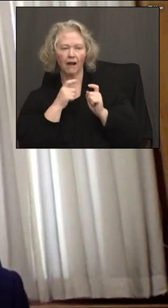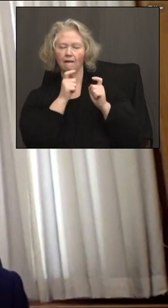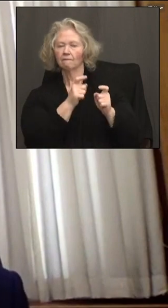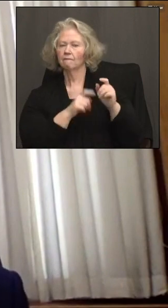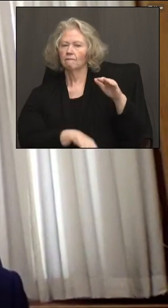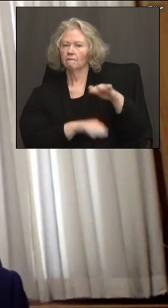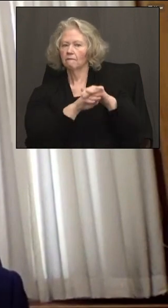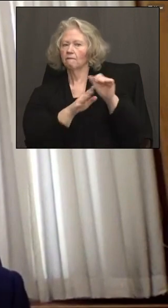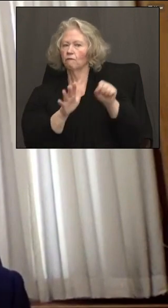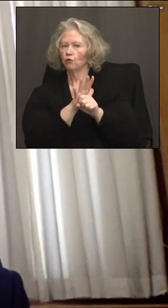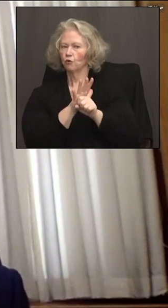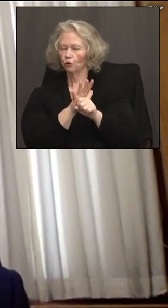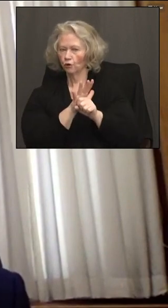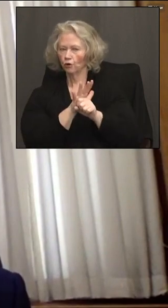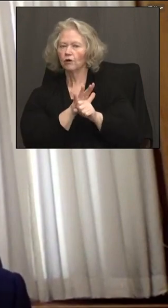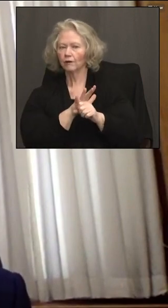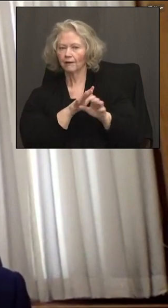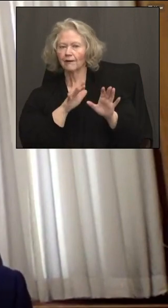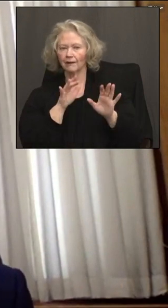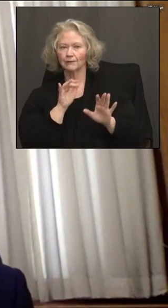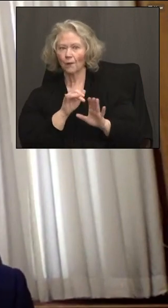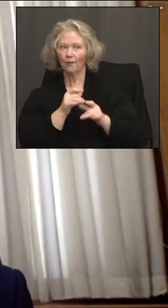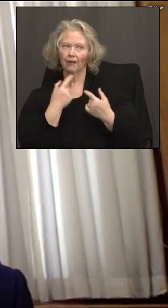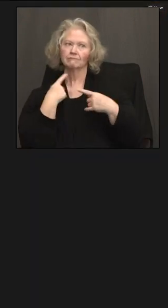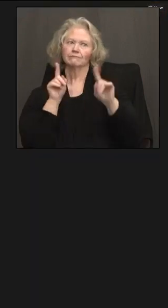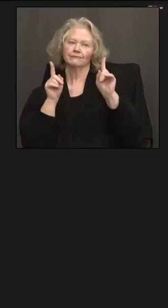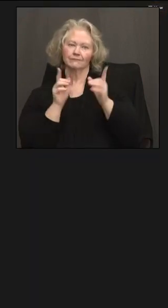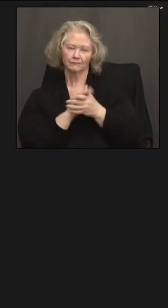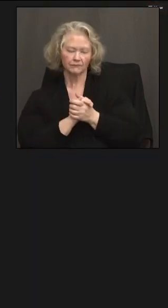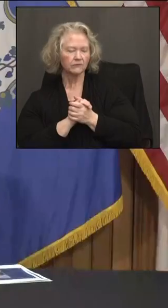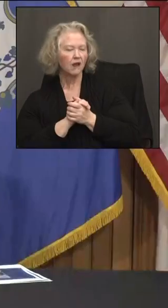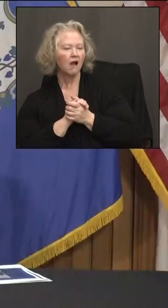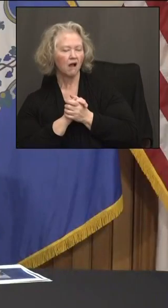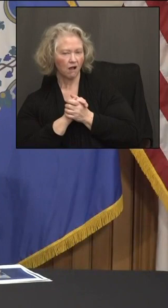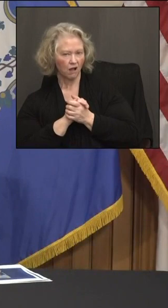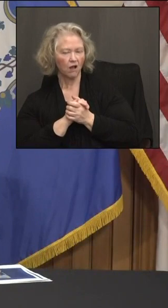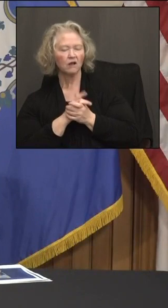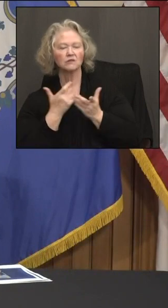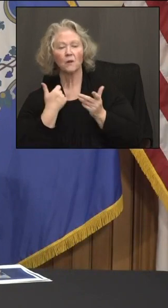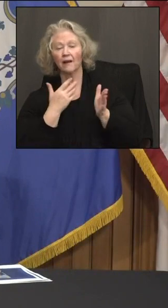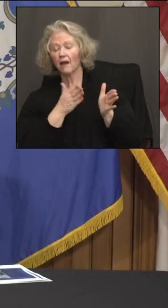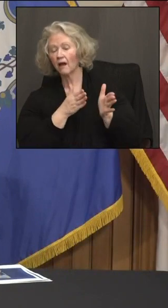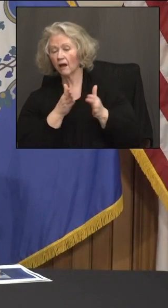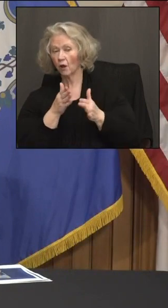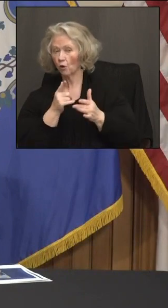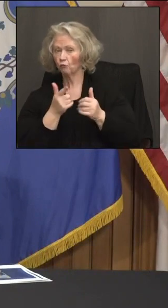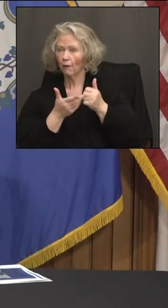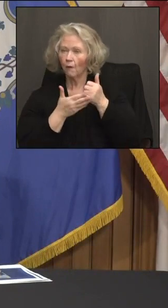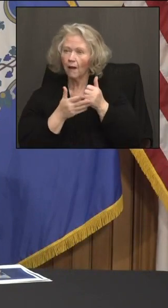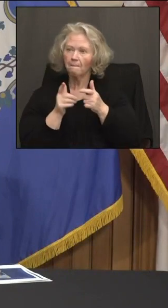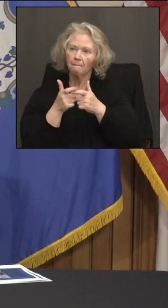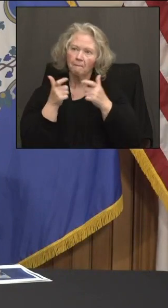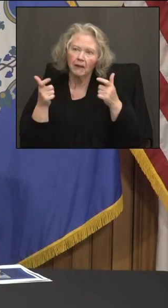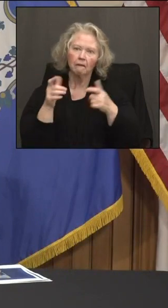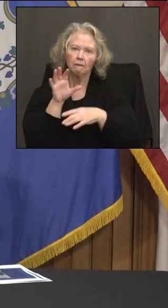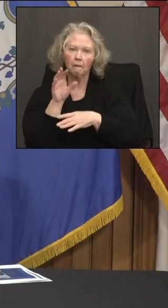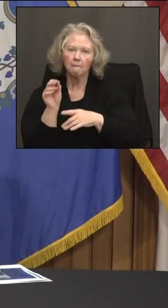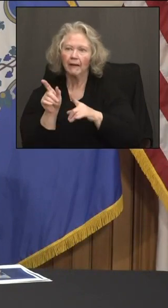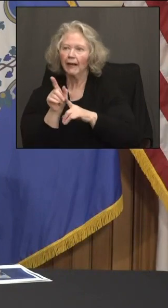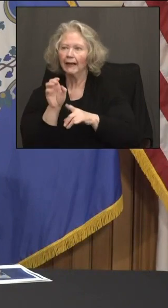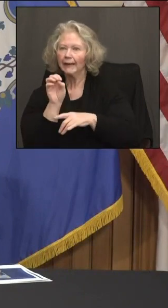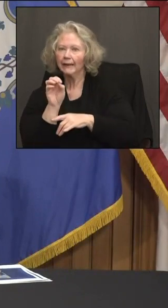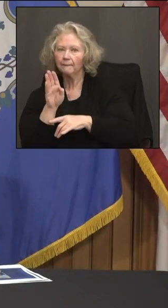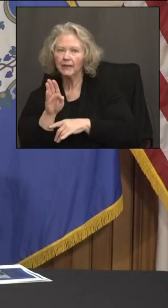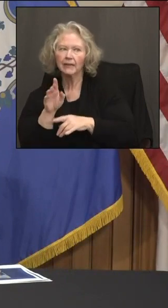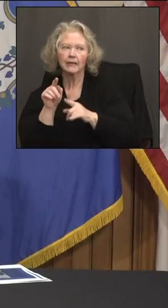which is basically the position we're in at this point. And like you said, pivoting to helping out big employers like EB, you know, with this with these